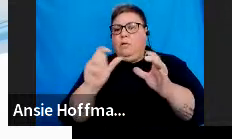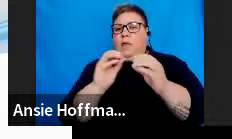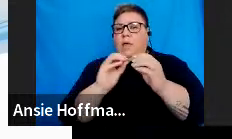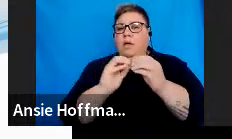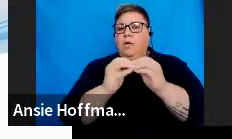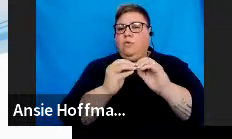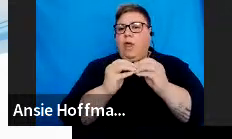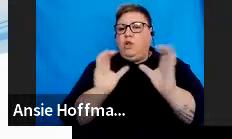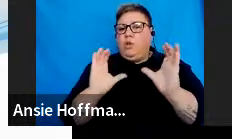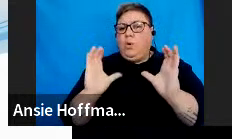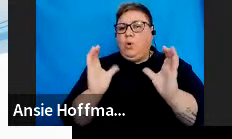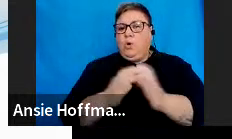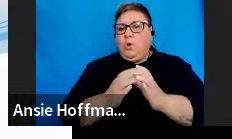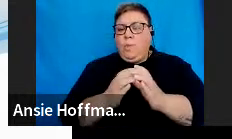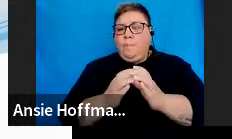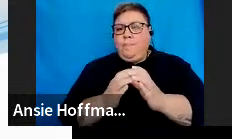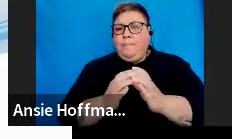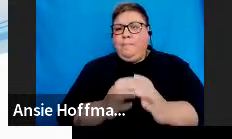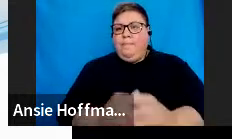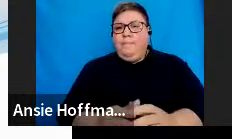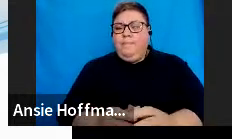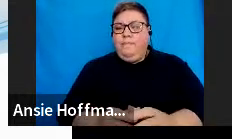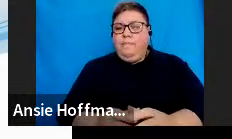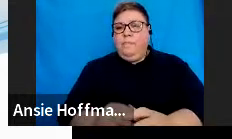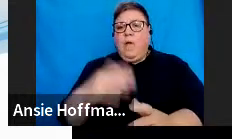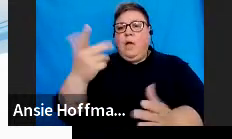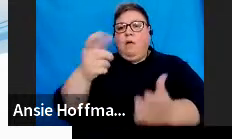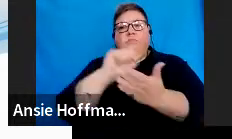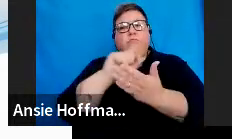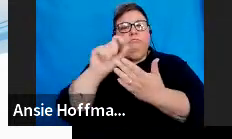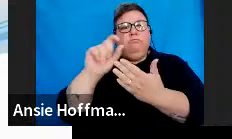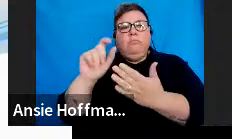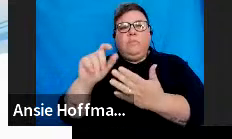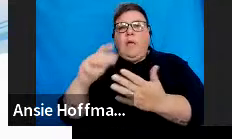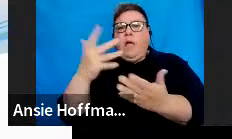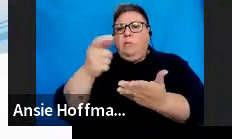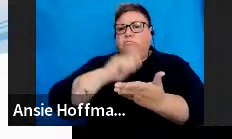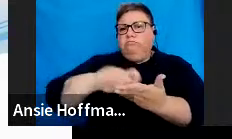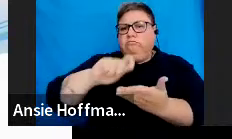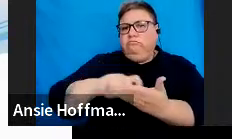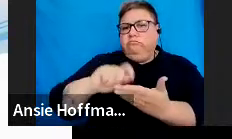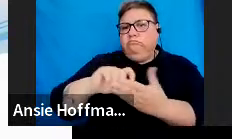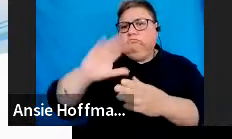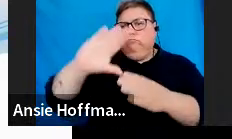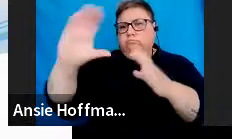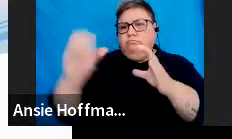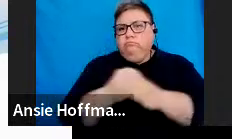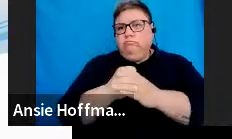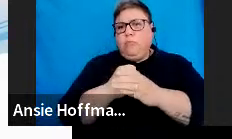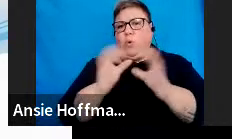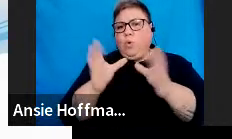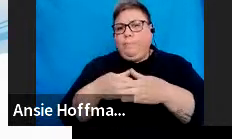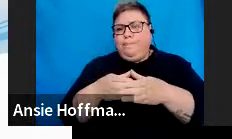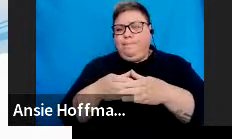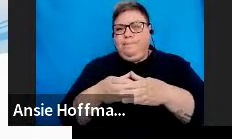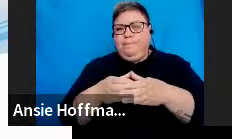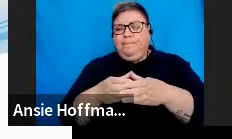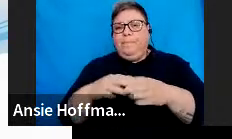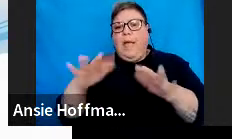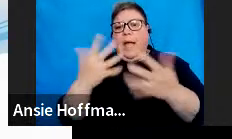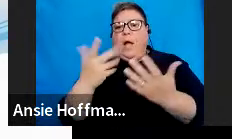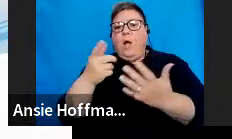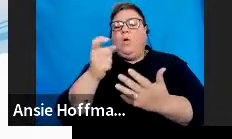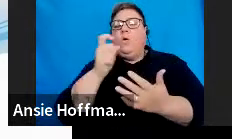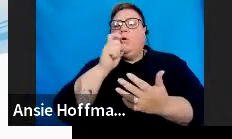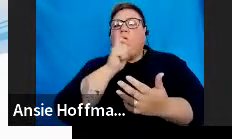SaaS e-filing profile. How do you go about assigning taxpayers to the group? How do you assign users